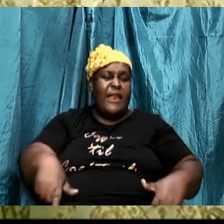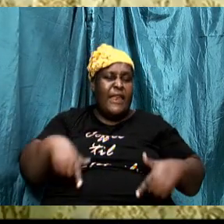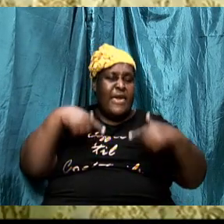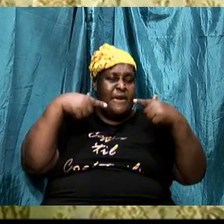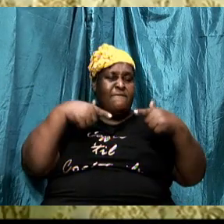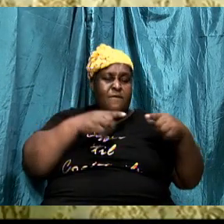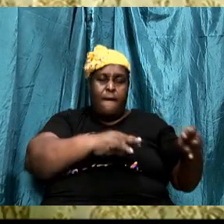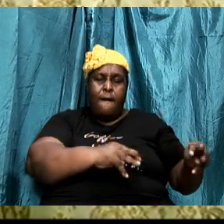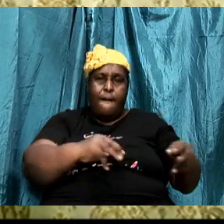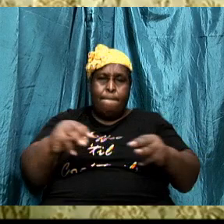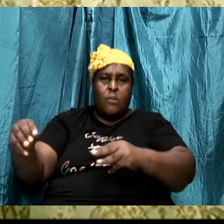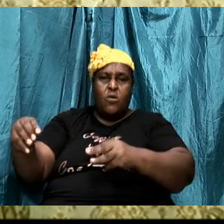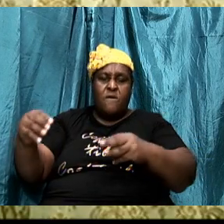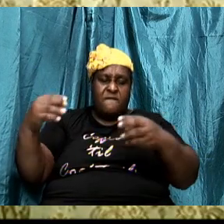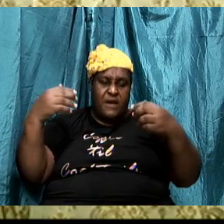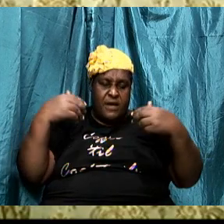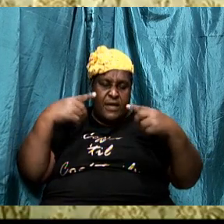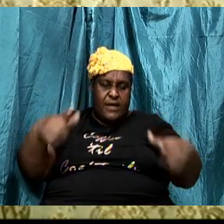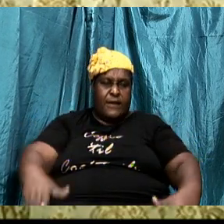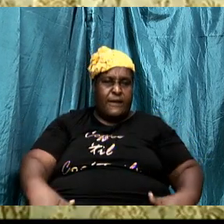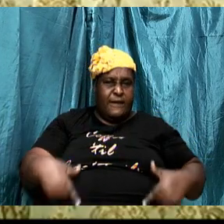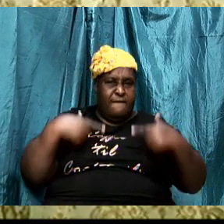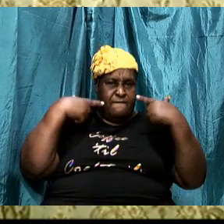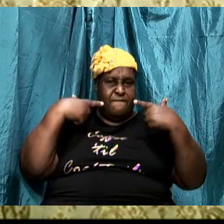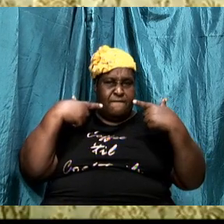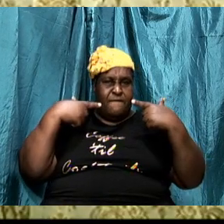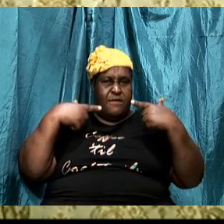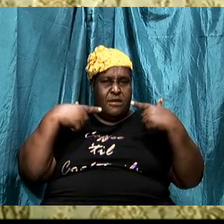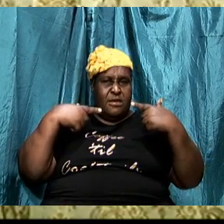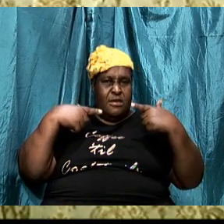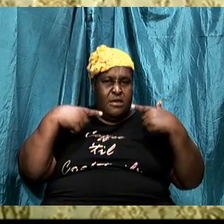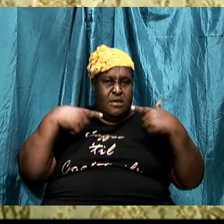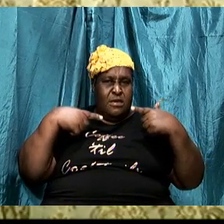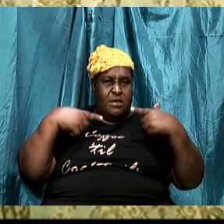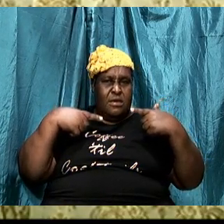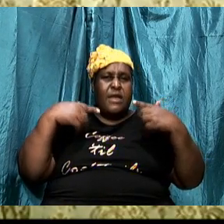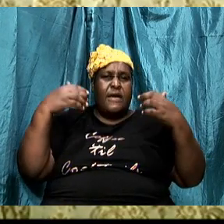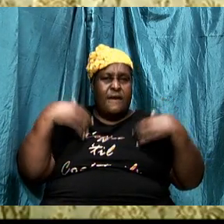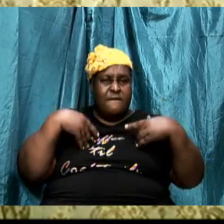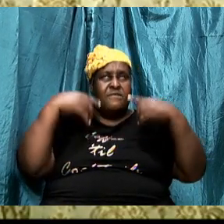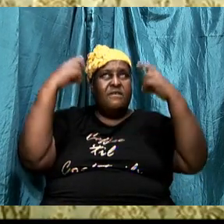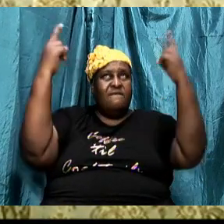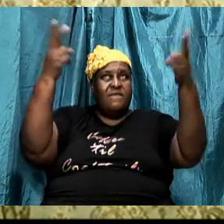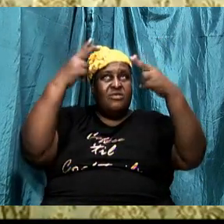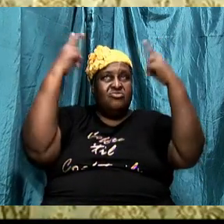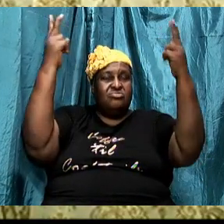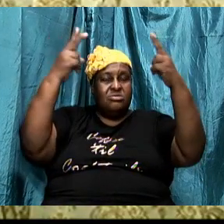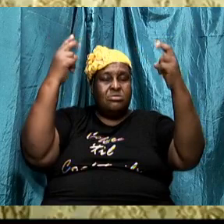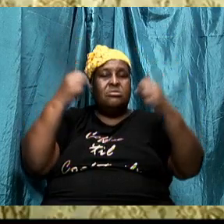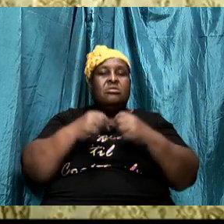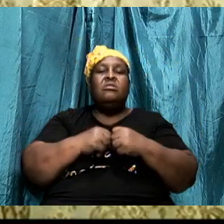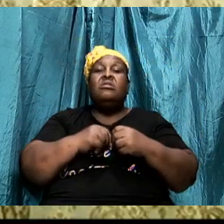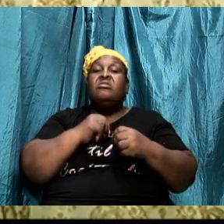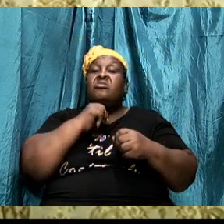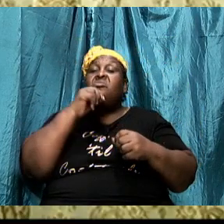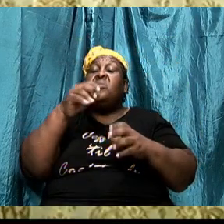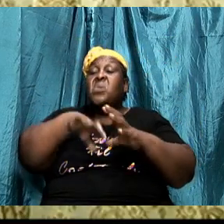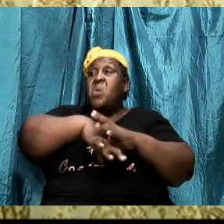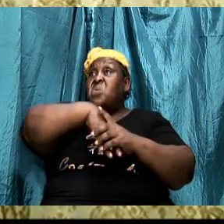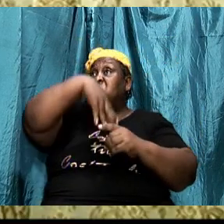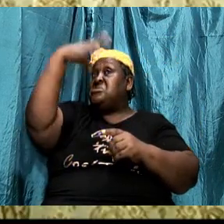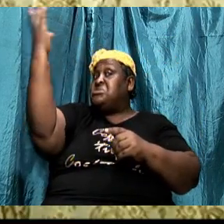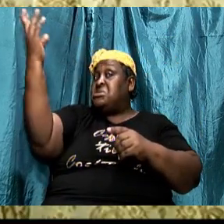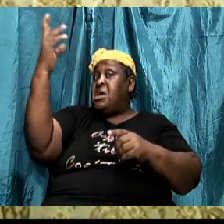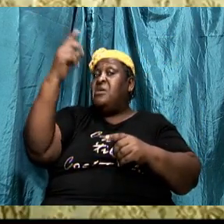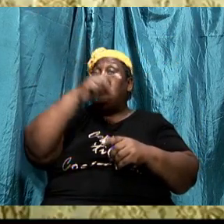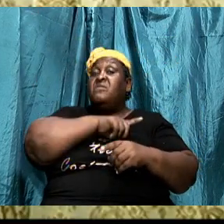we have our being, in him we have the victory. It is not outside of the Lord,